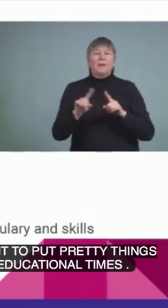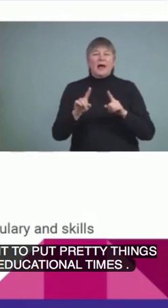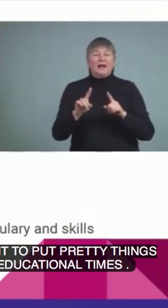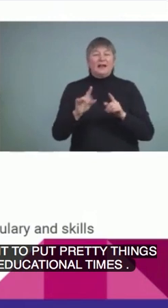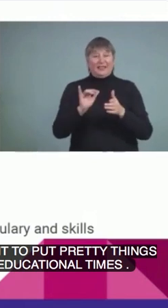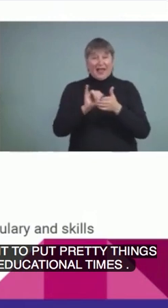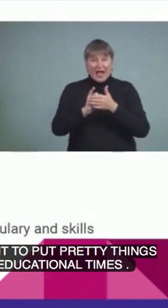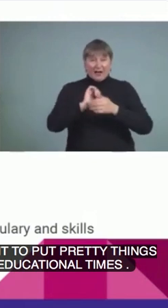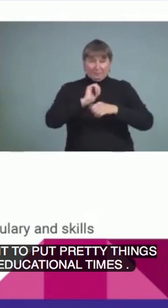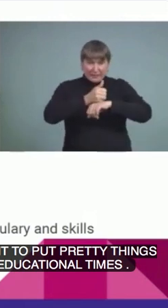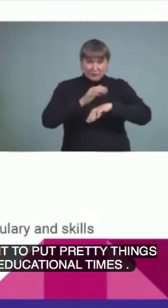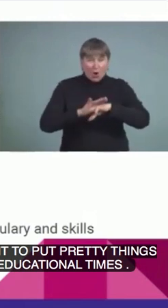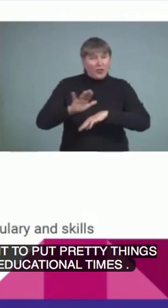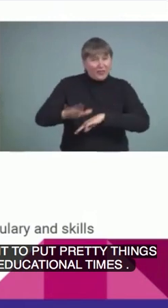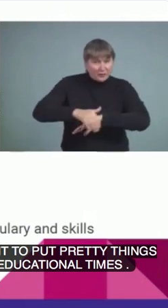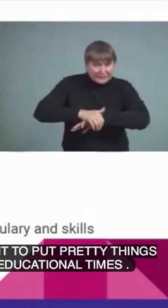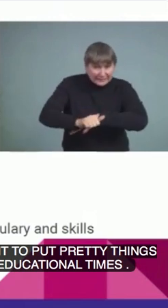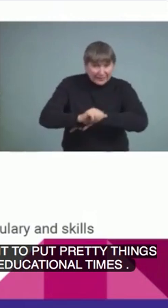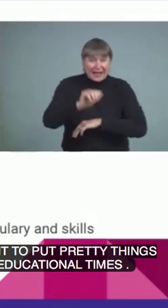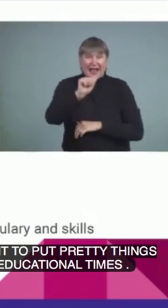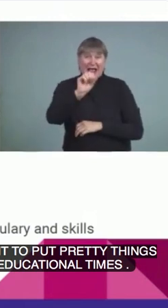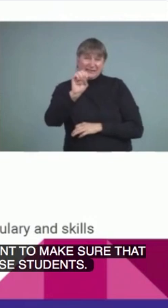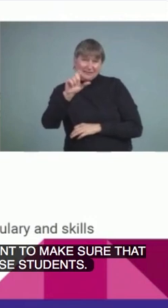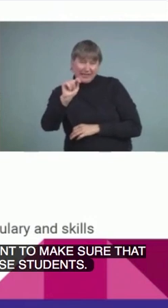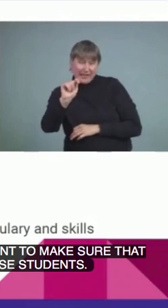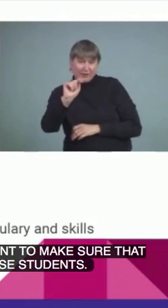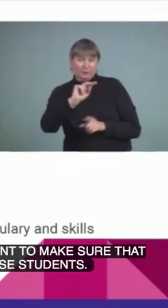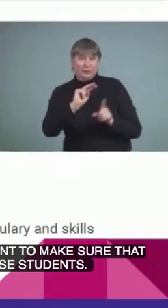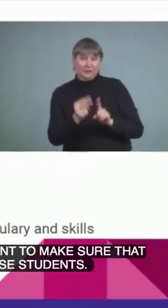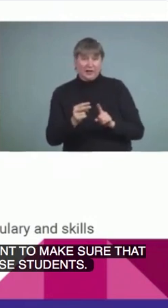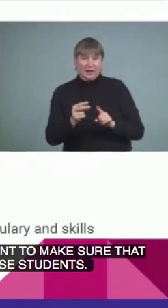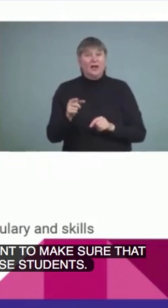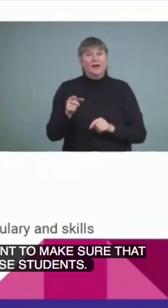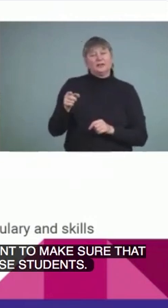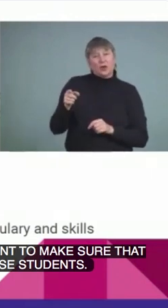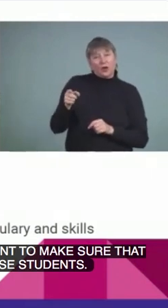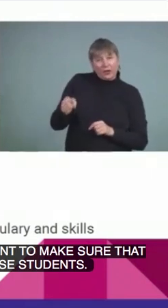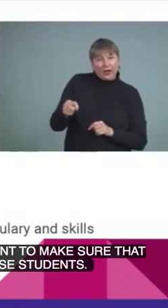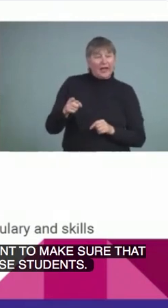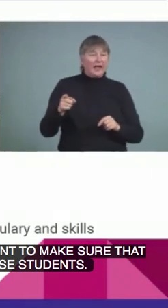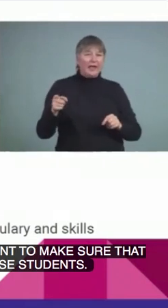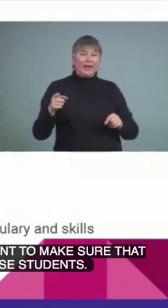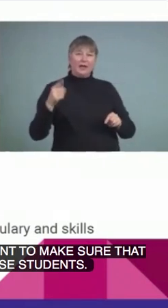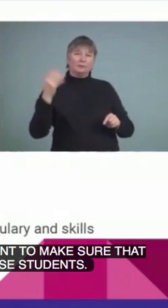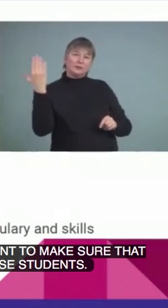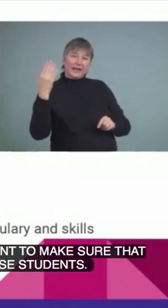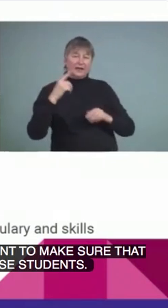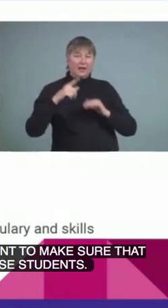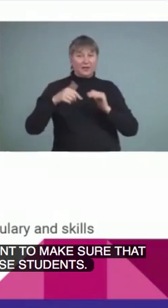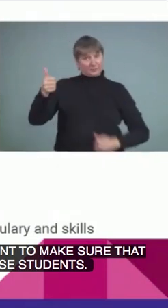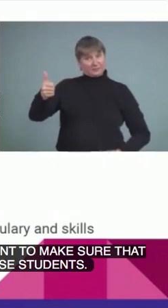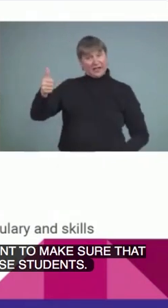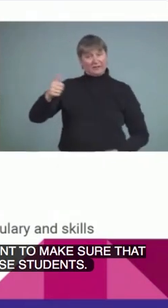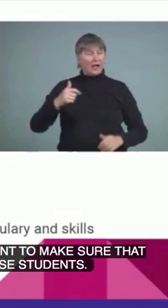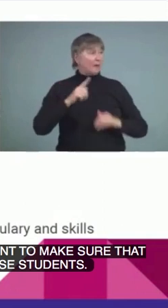asset perspective for these students. So having them present about themselves and other students can